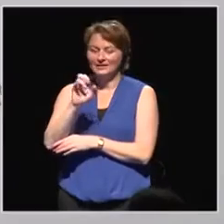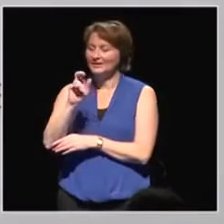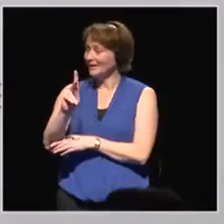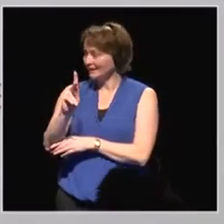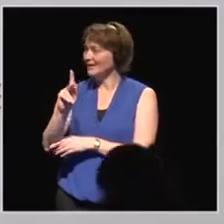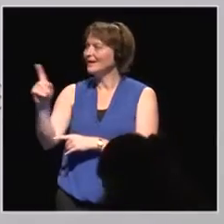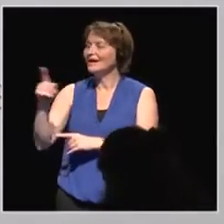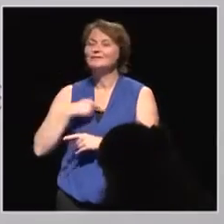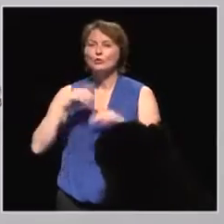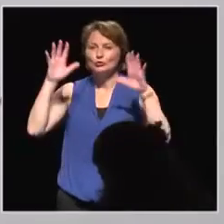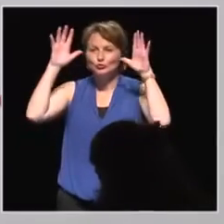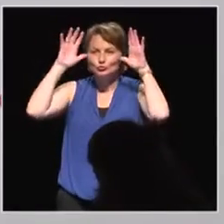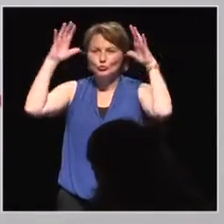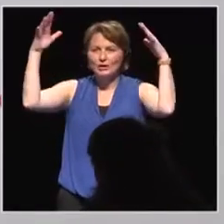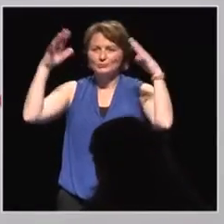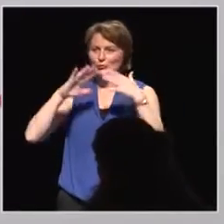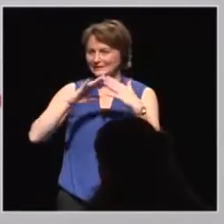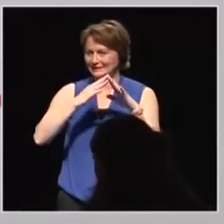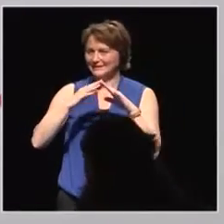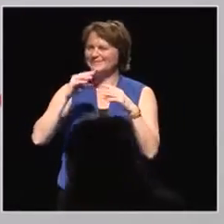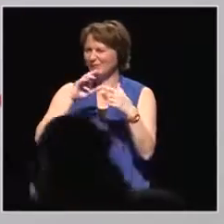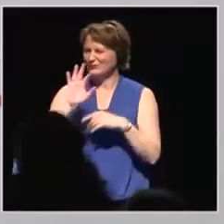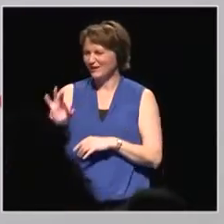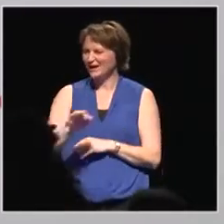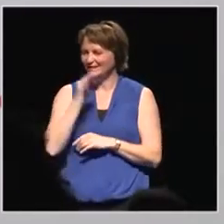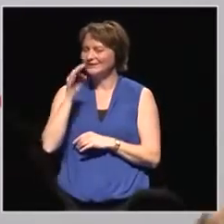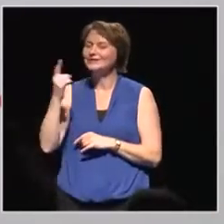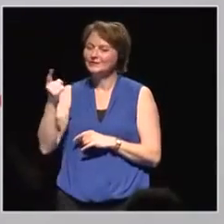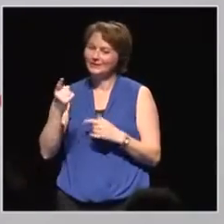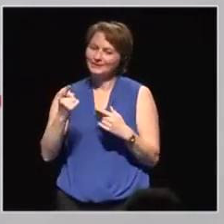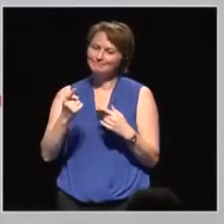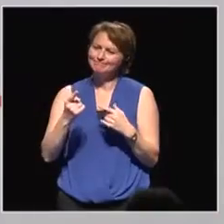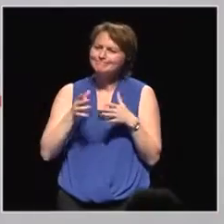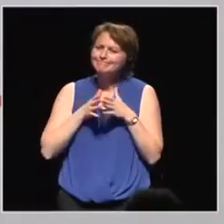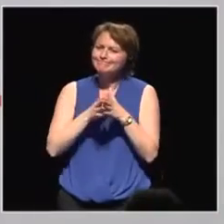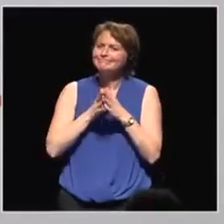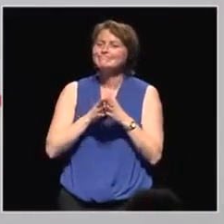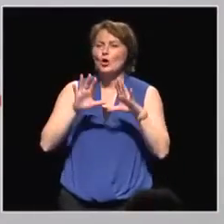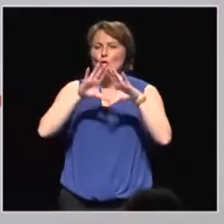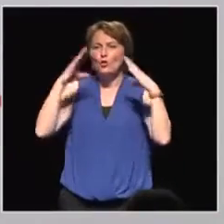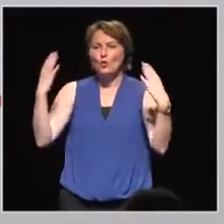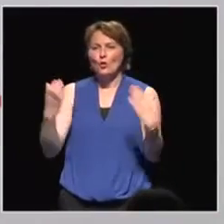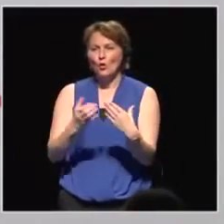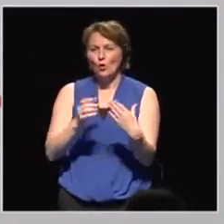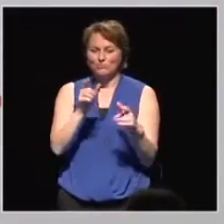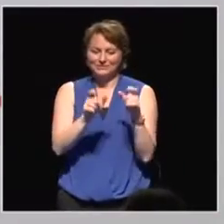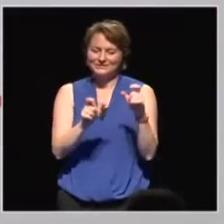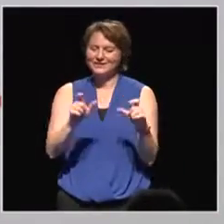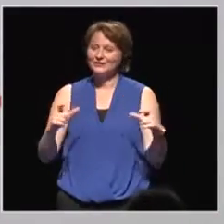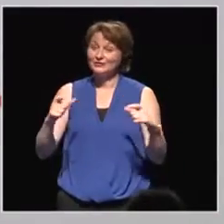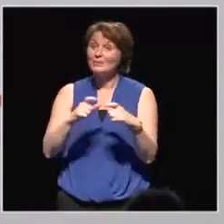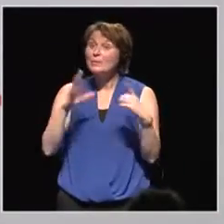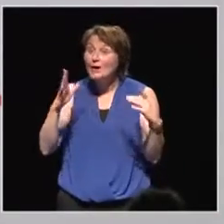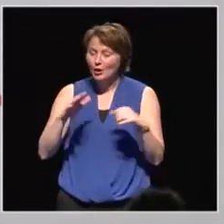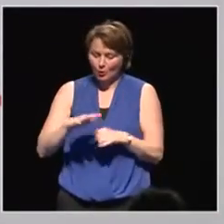Strasbourg City in France. She's going to talk us about the application of global citizenship on a really local level in the